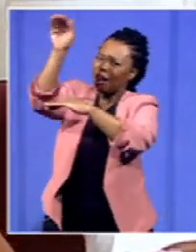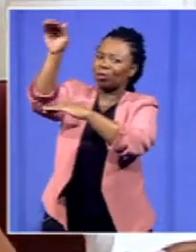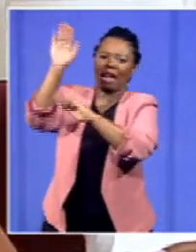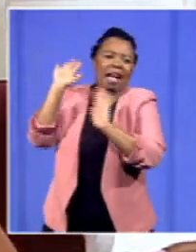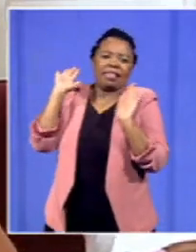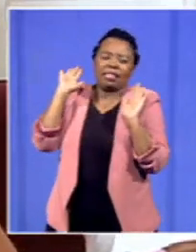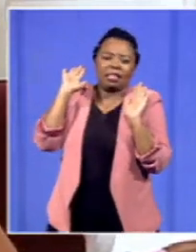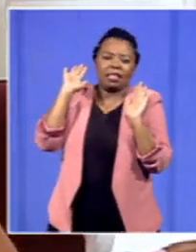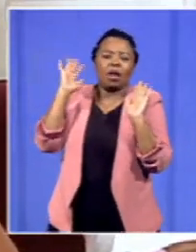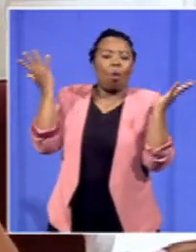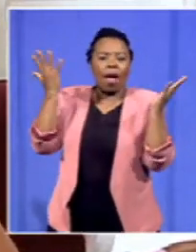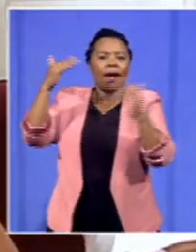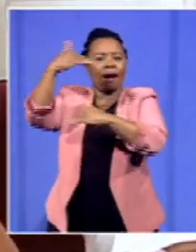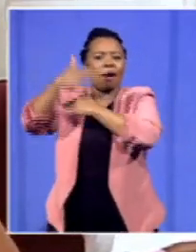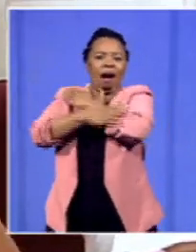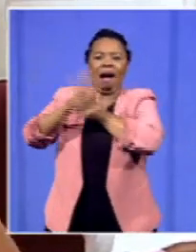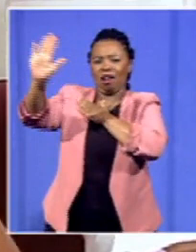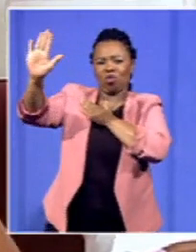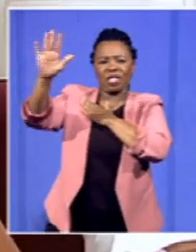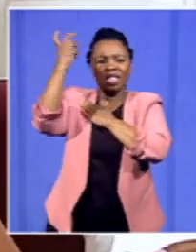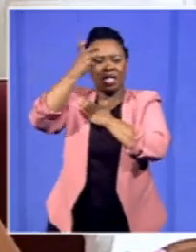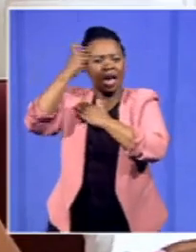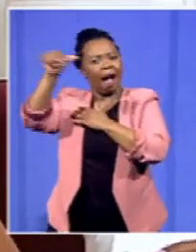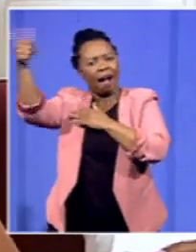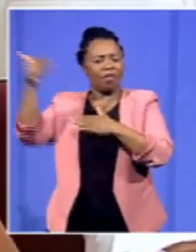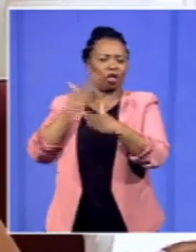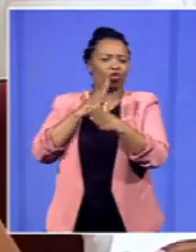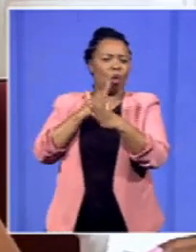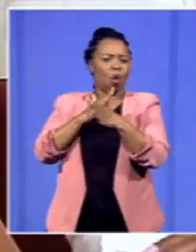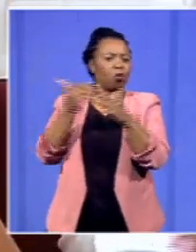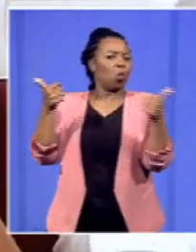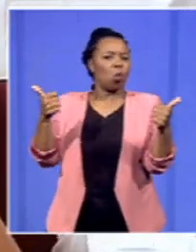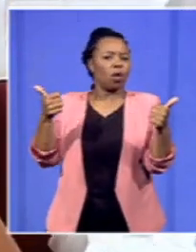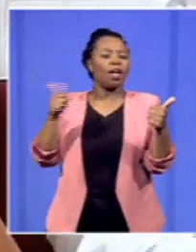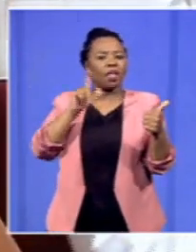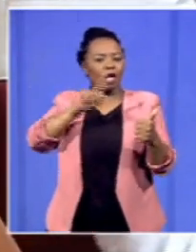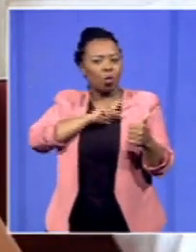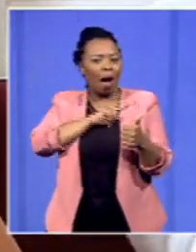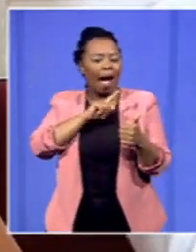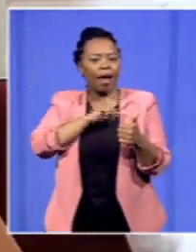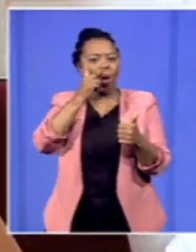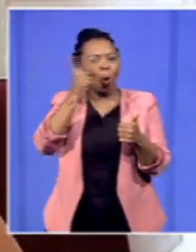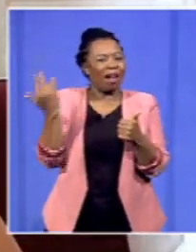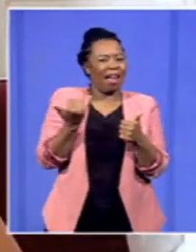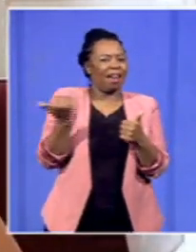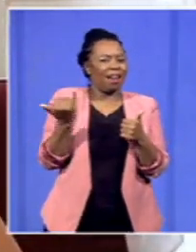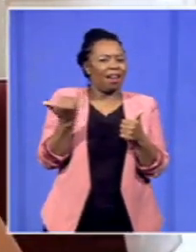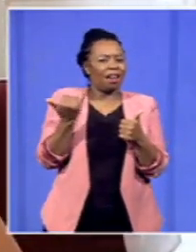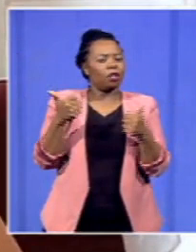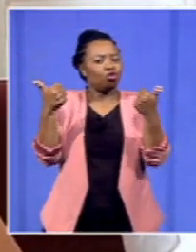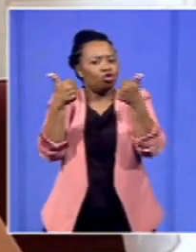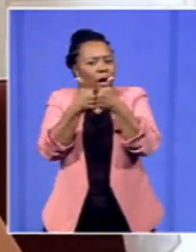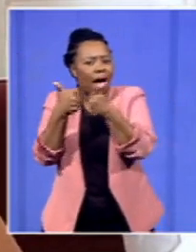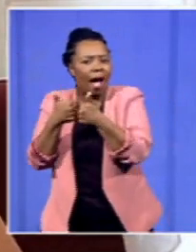the country so that is why we keep on saying that it seems as if these challenges